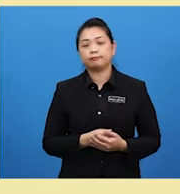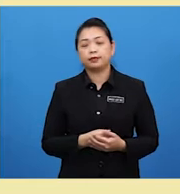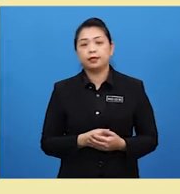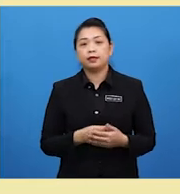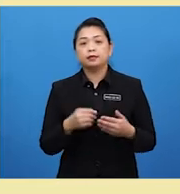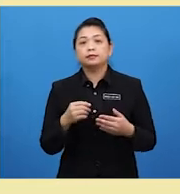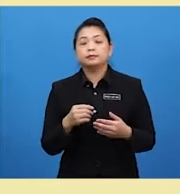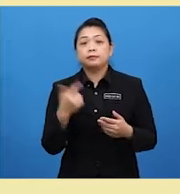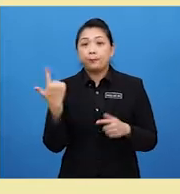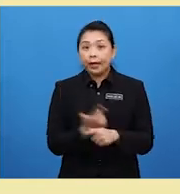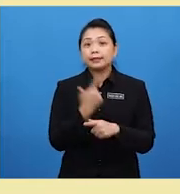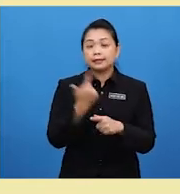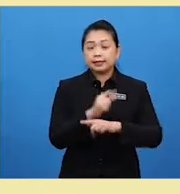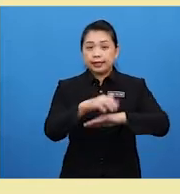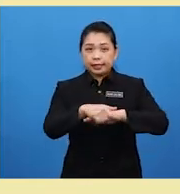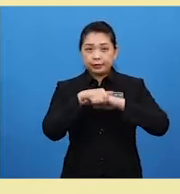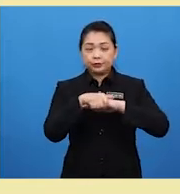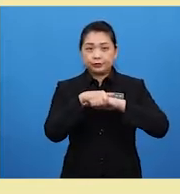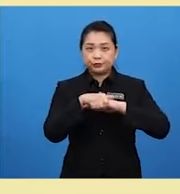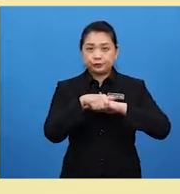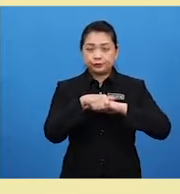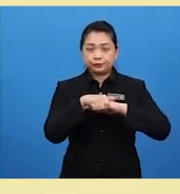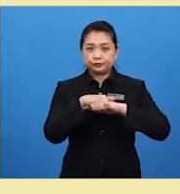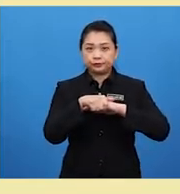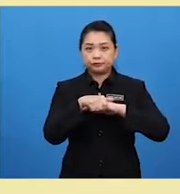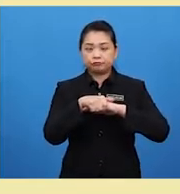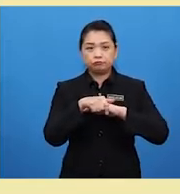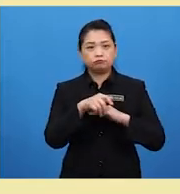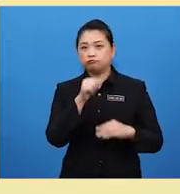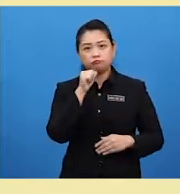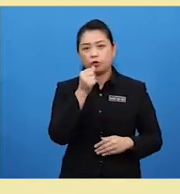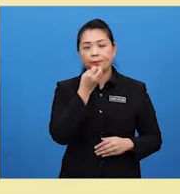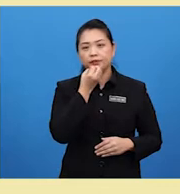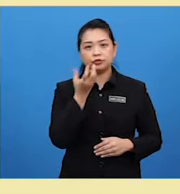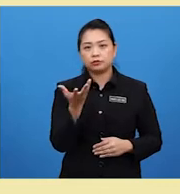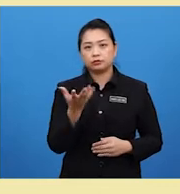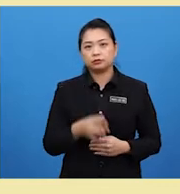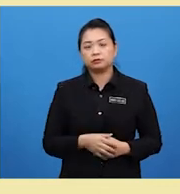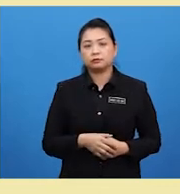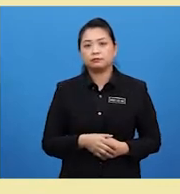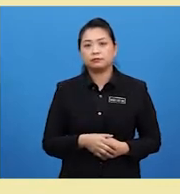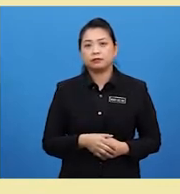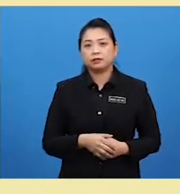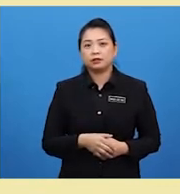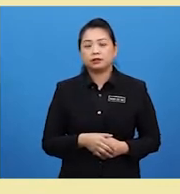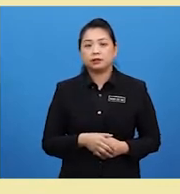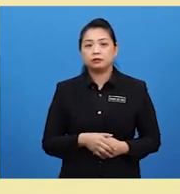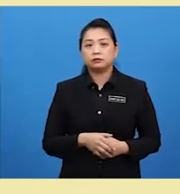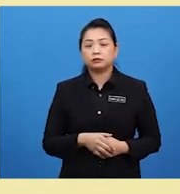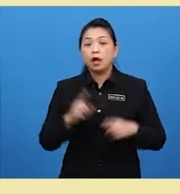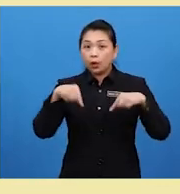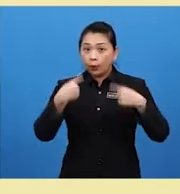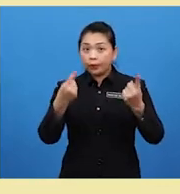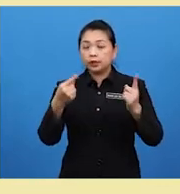Practising English Not mentioned Going to